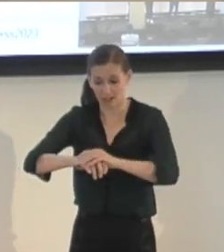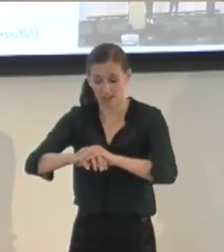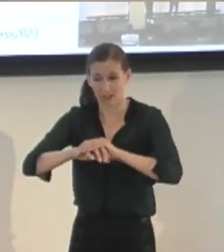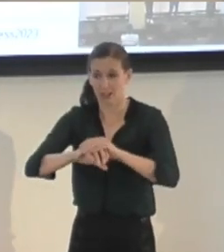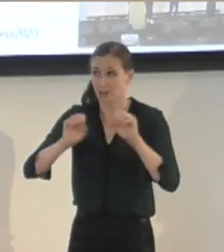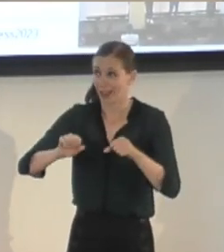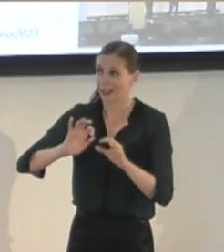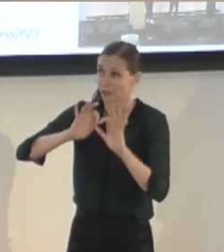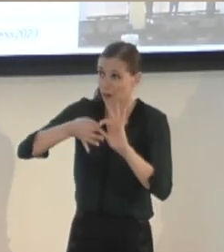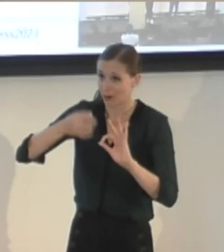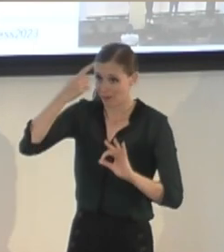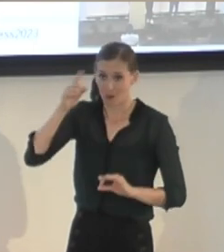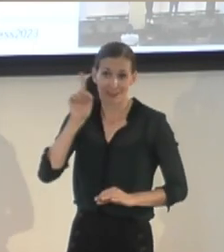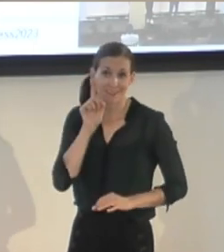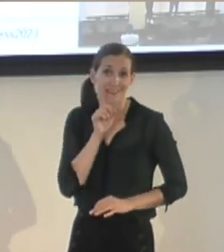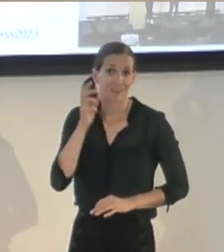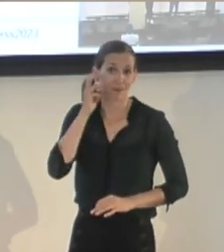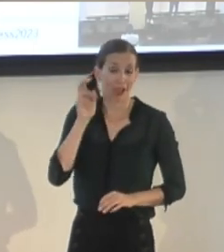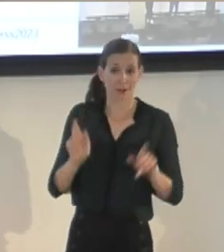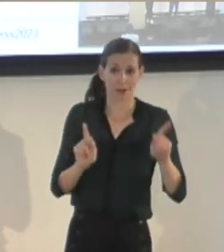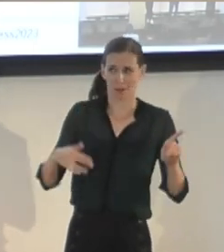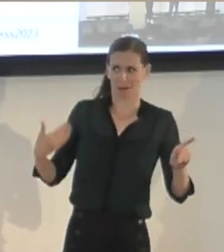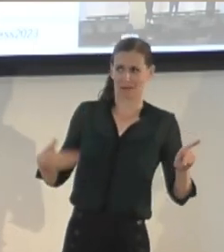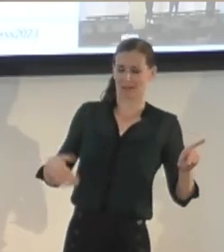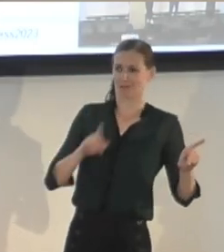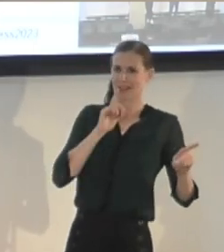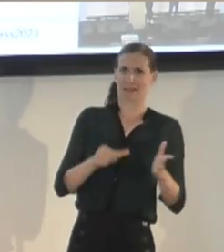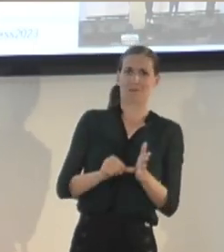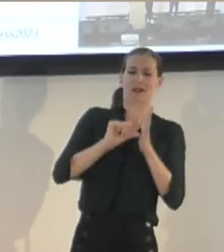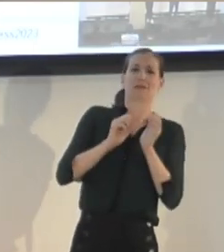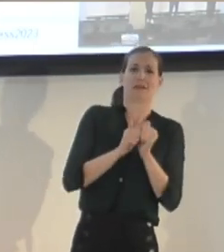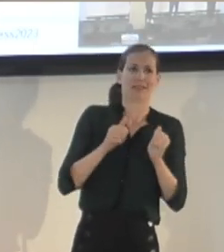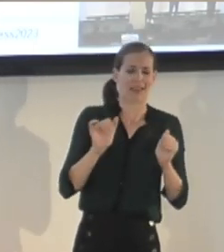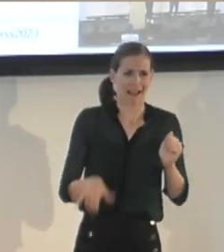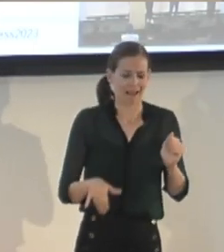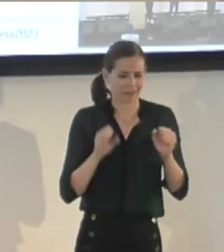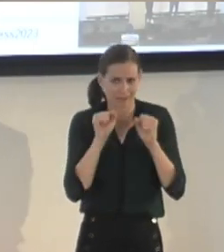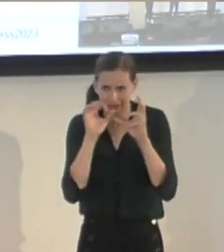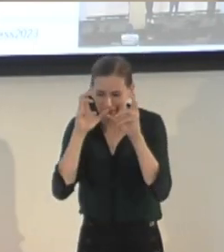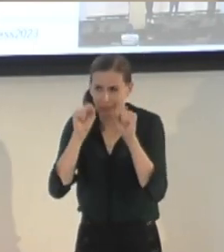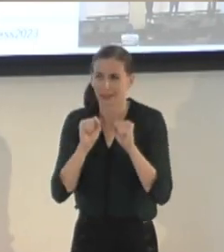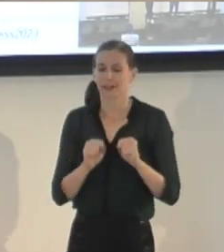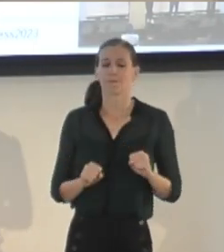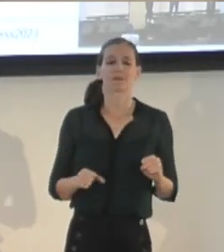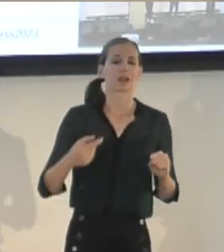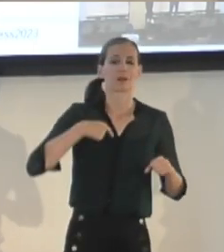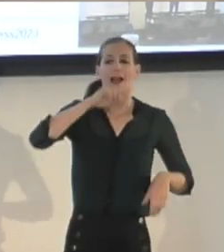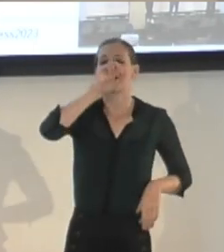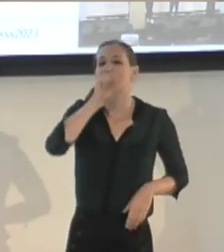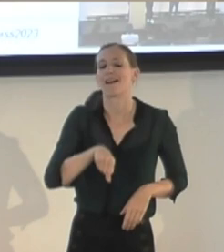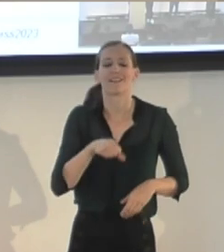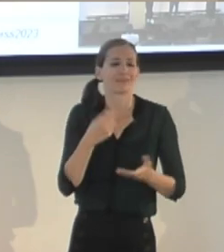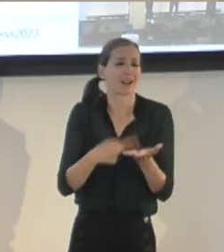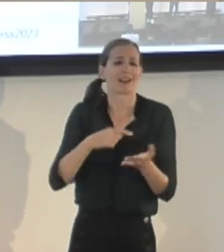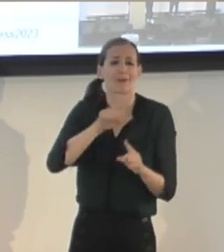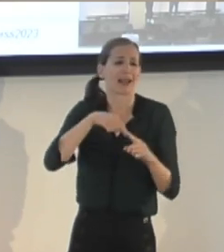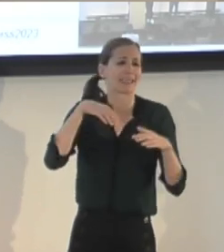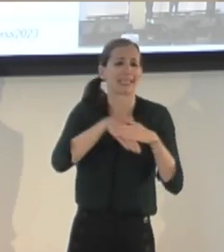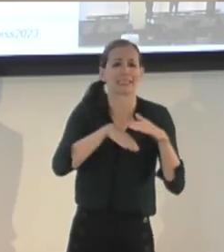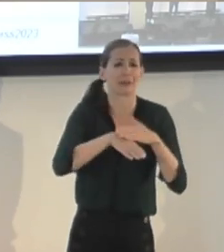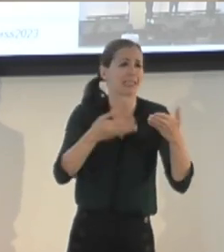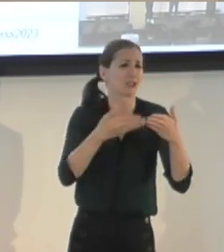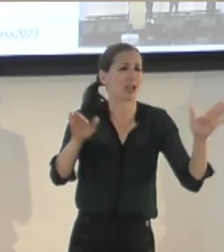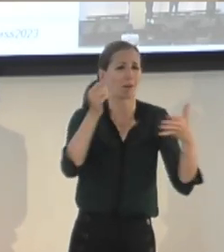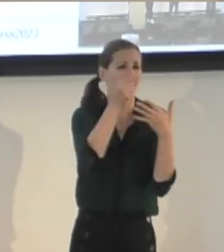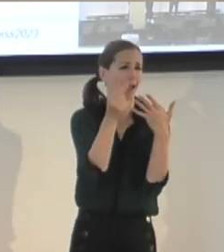someone's hand. So anyway, I'm super interested, you know, great to be here. I love to talk about all these kind of things, so just appreciative for